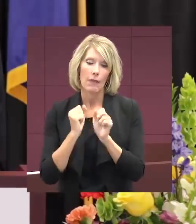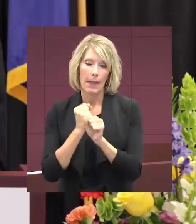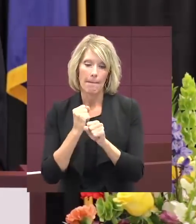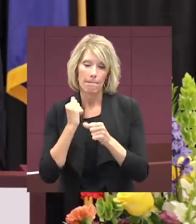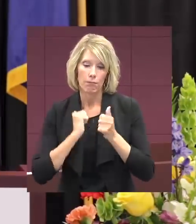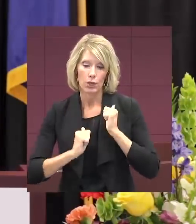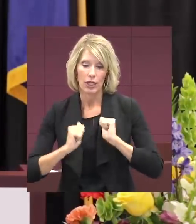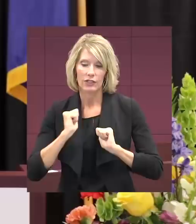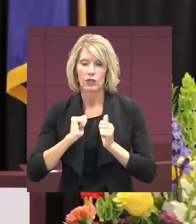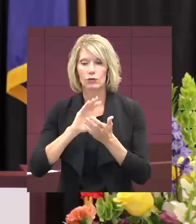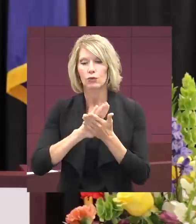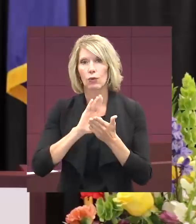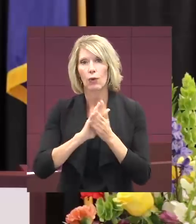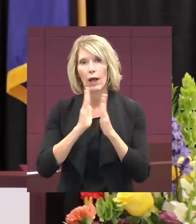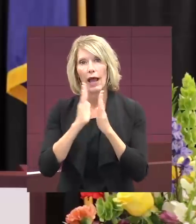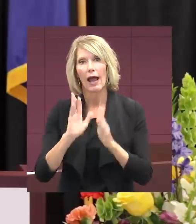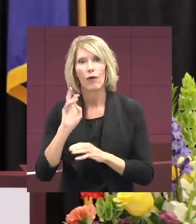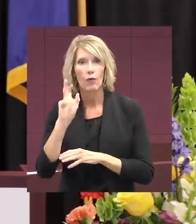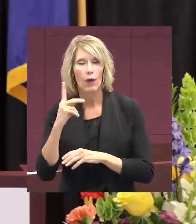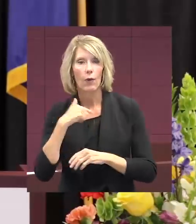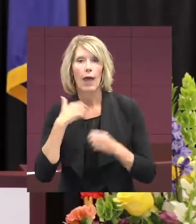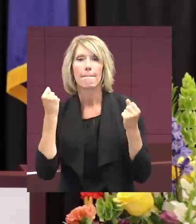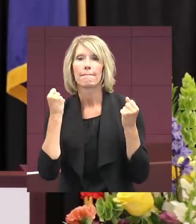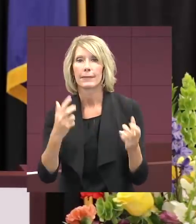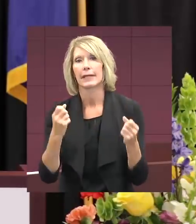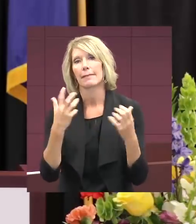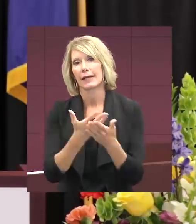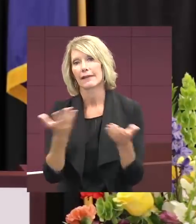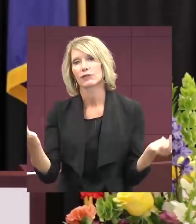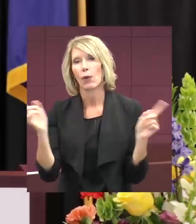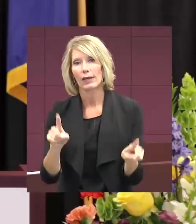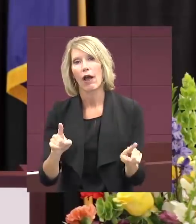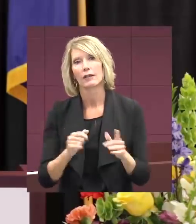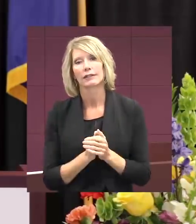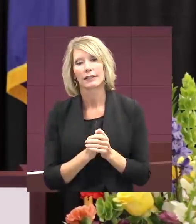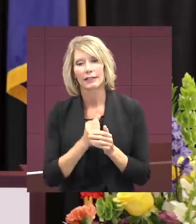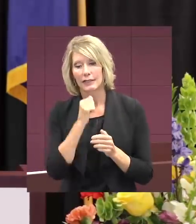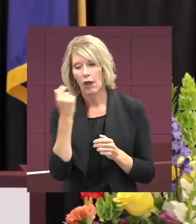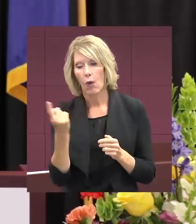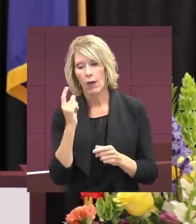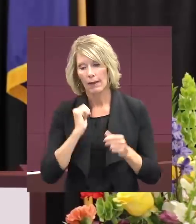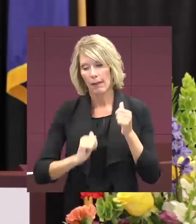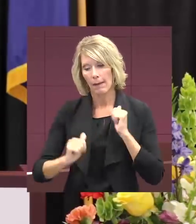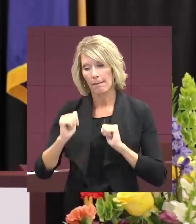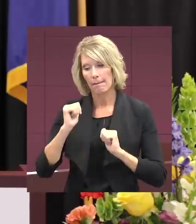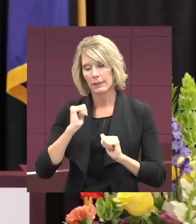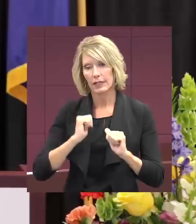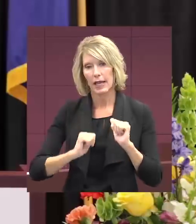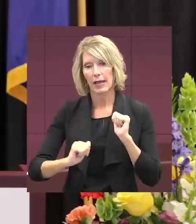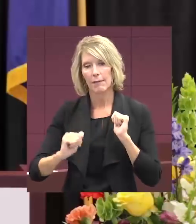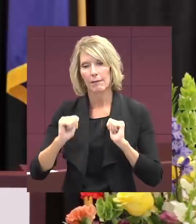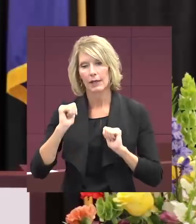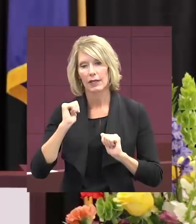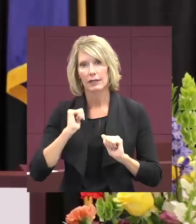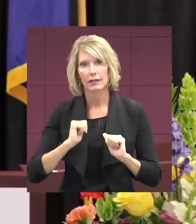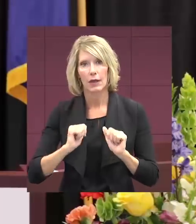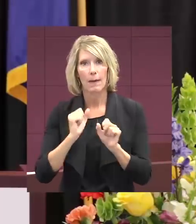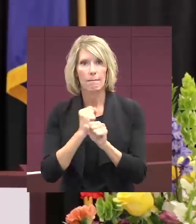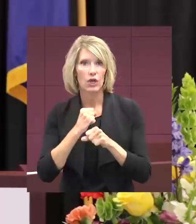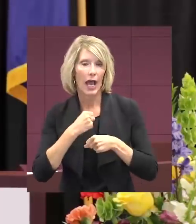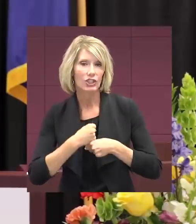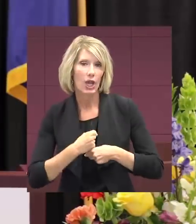of Schoolhouse Rock. We had so many things going on that not only was the play a production,